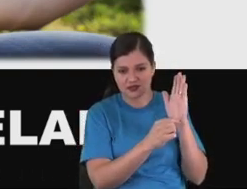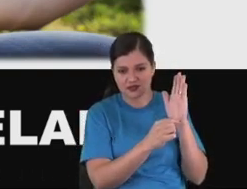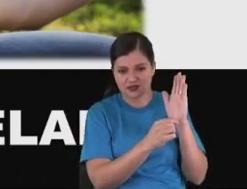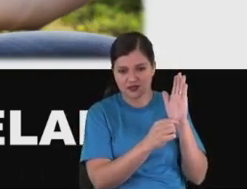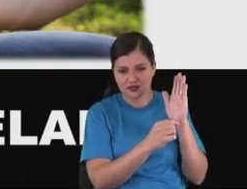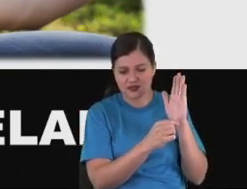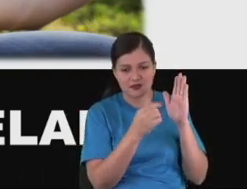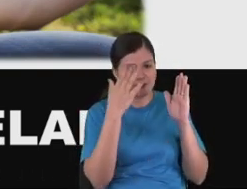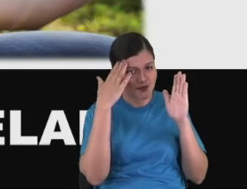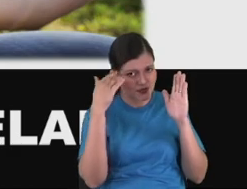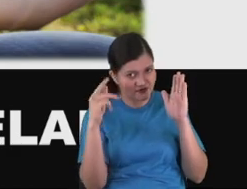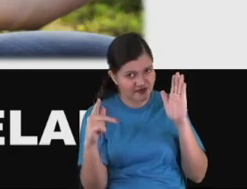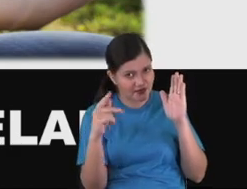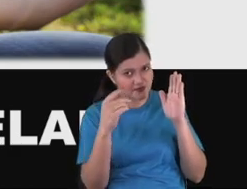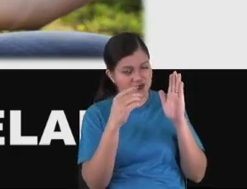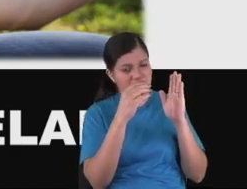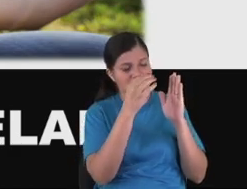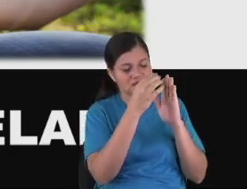Proverbs...